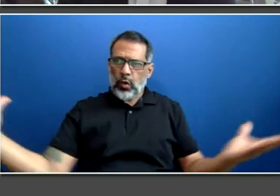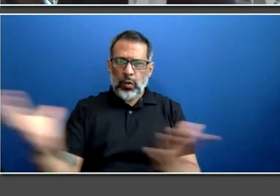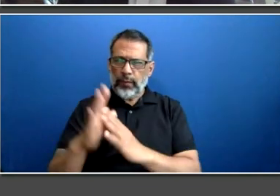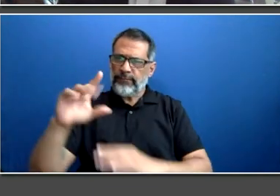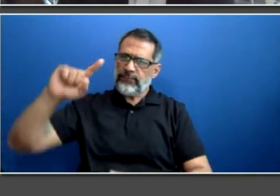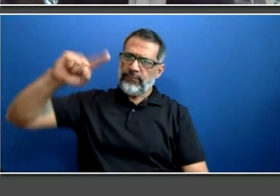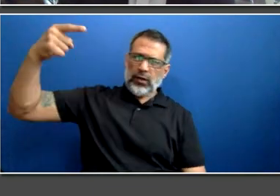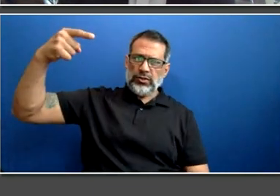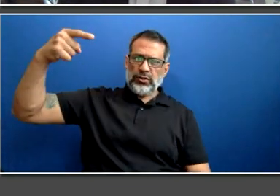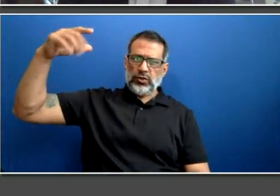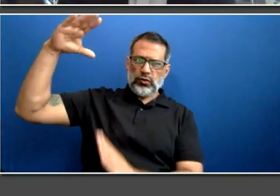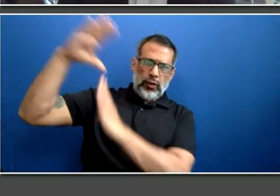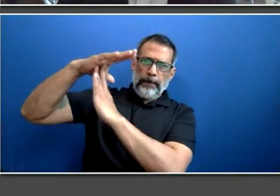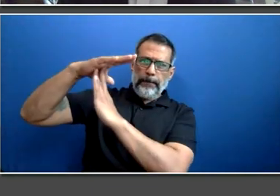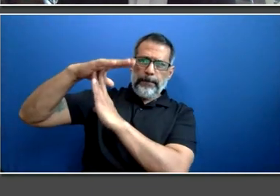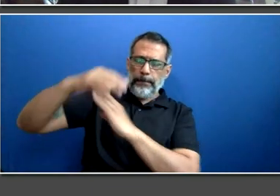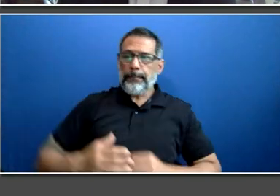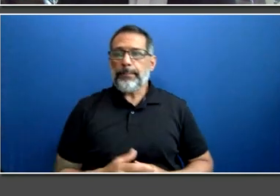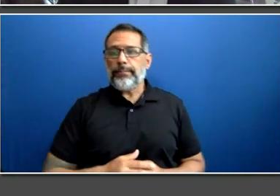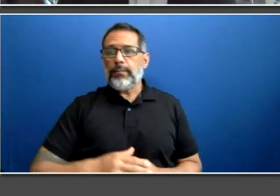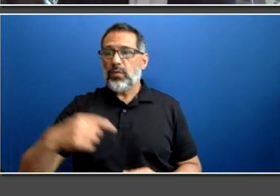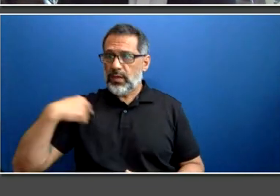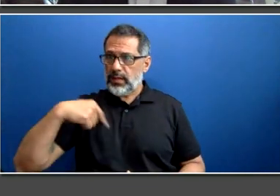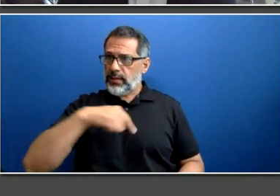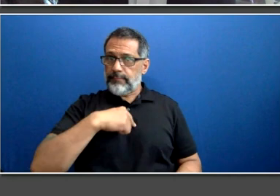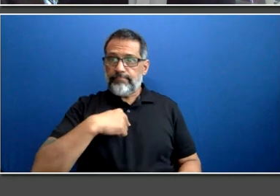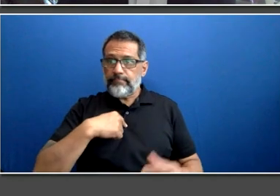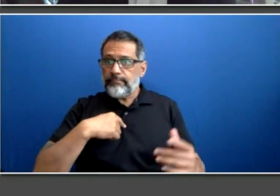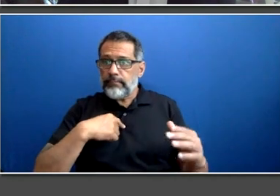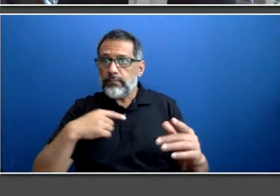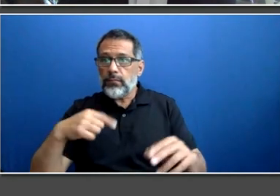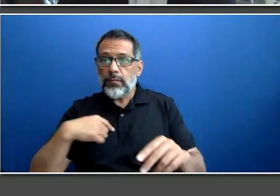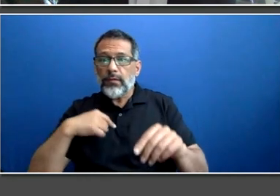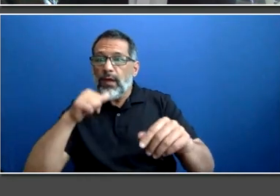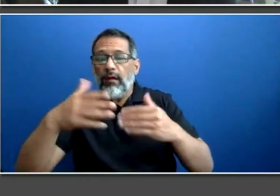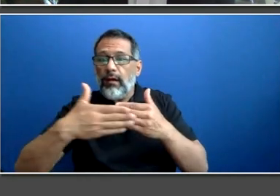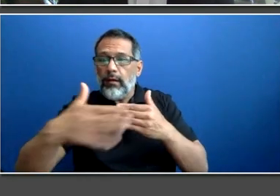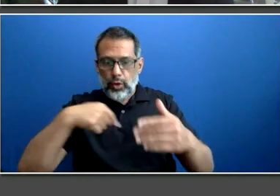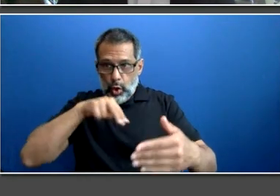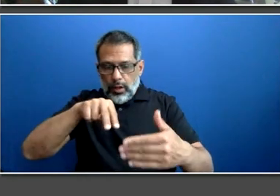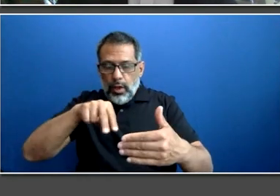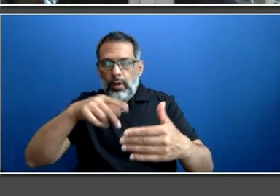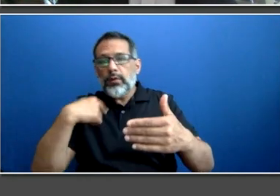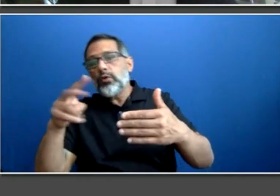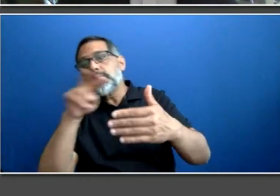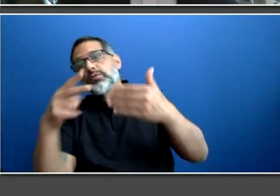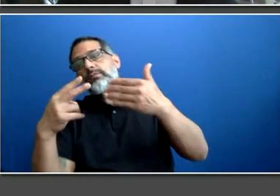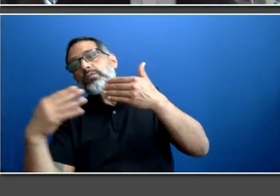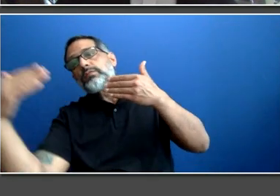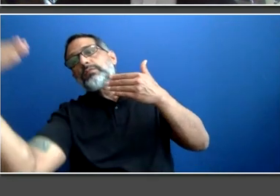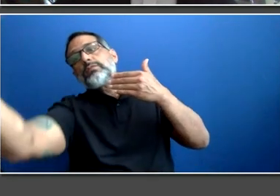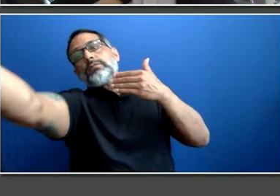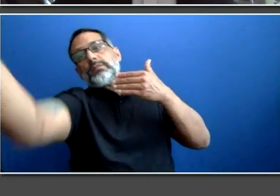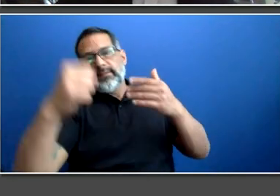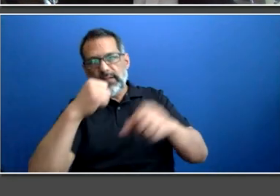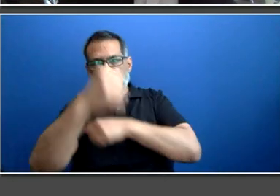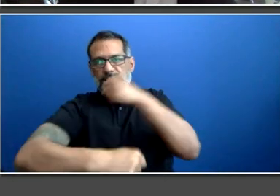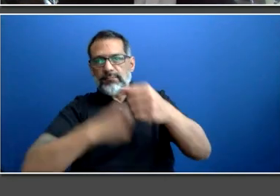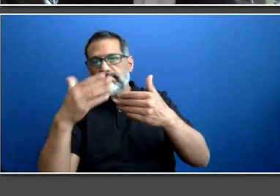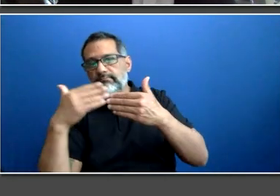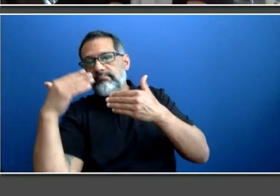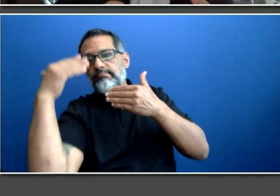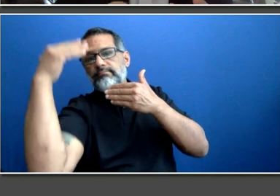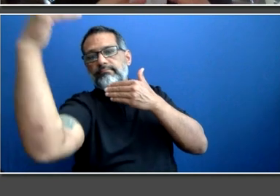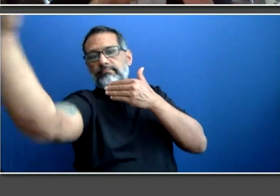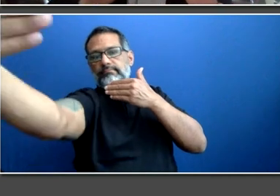outlook. Always looking to the future. And we want to make the transit system that makes the city proud and a system that does more